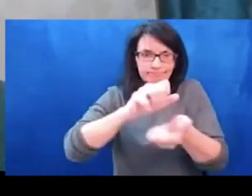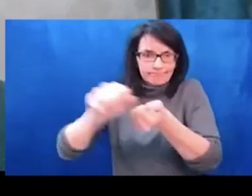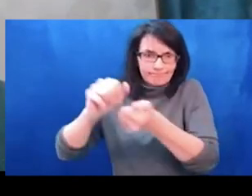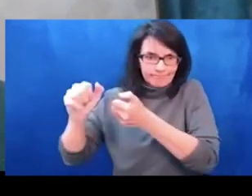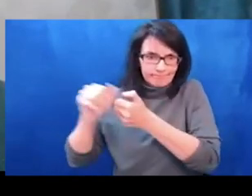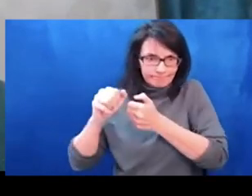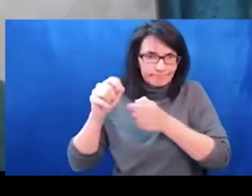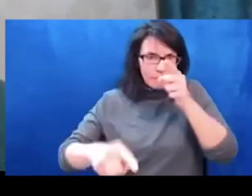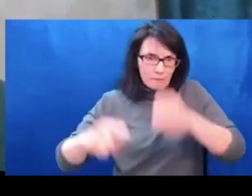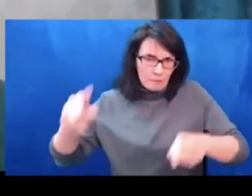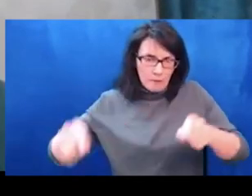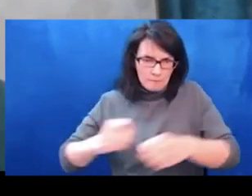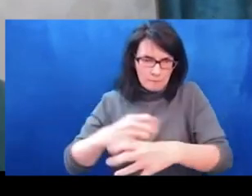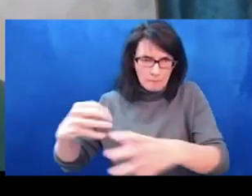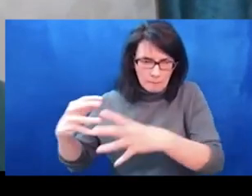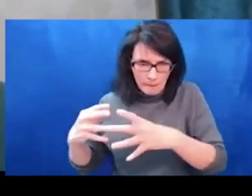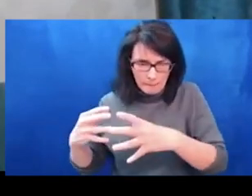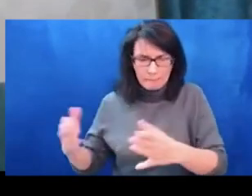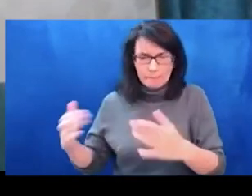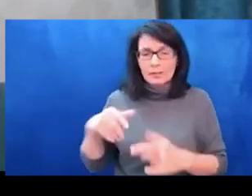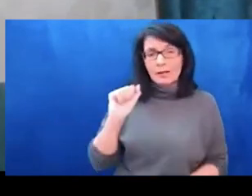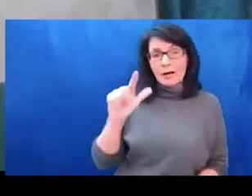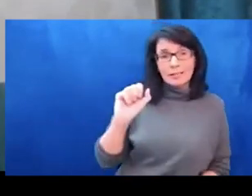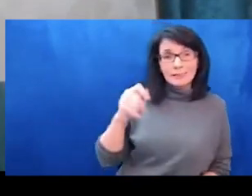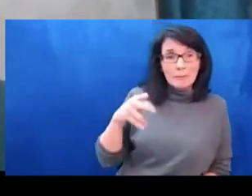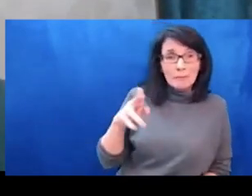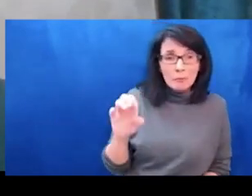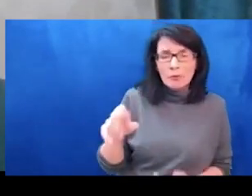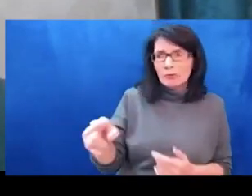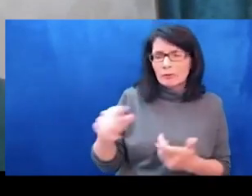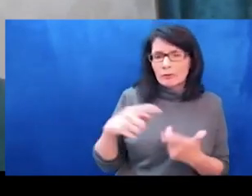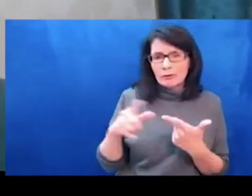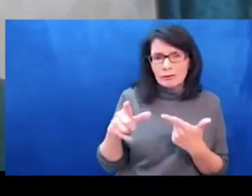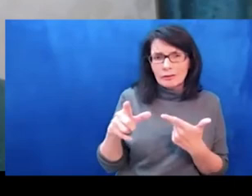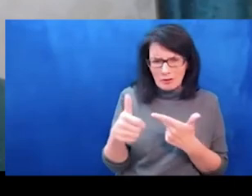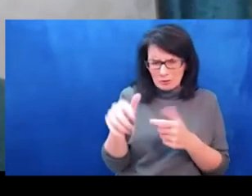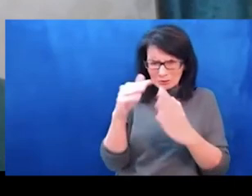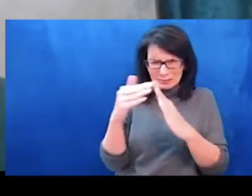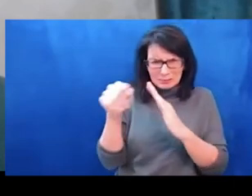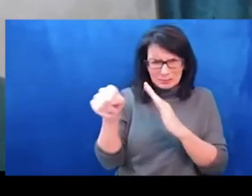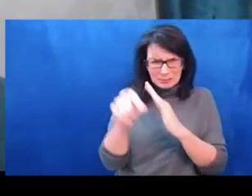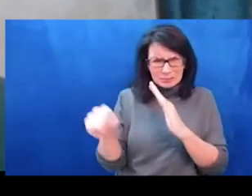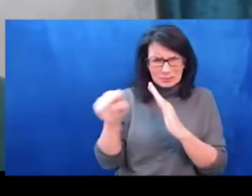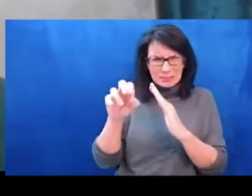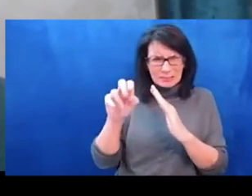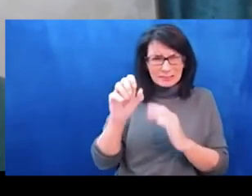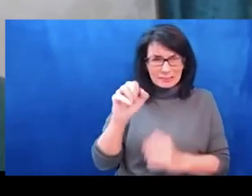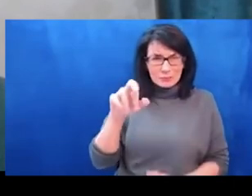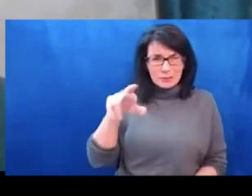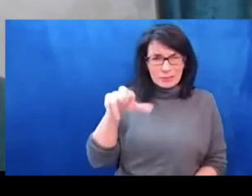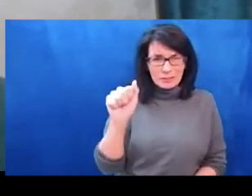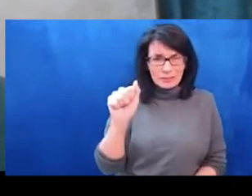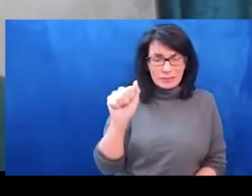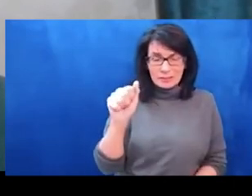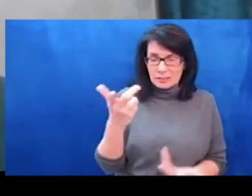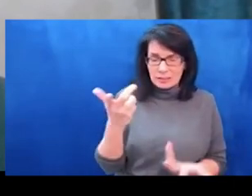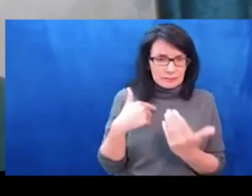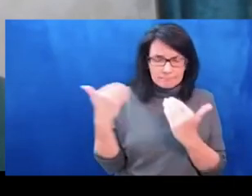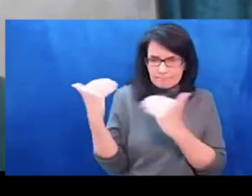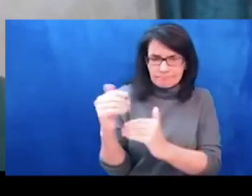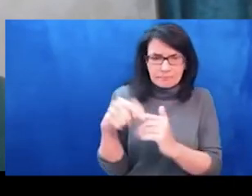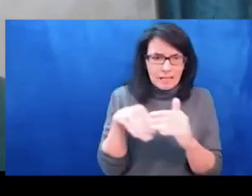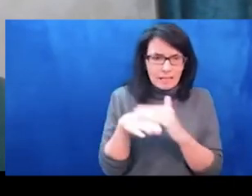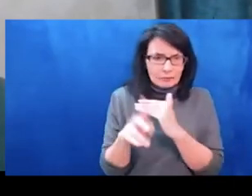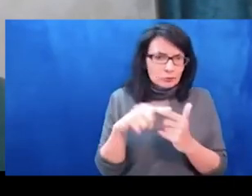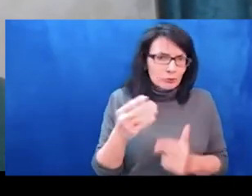level that was applied in Syria since 2015. Where, as known now, the Russian military tactics and from day one